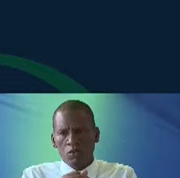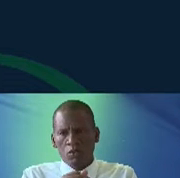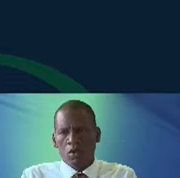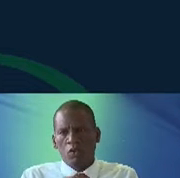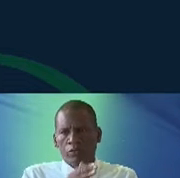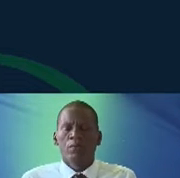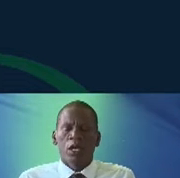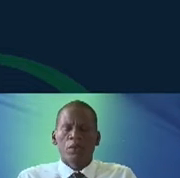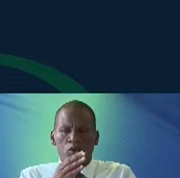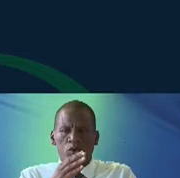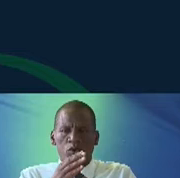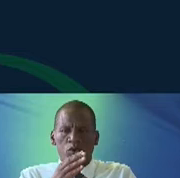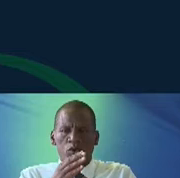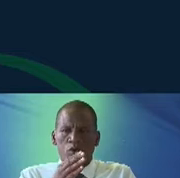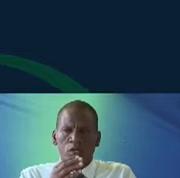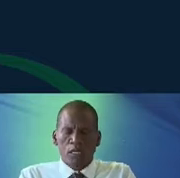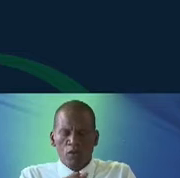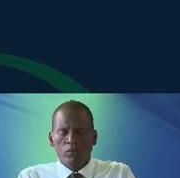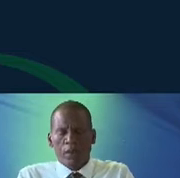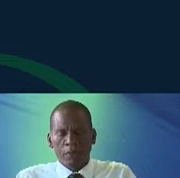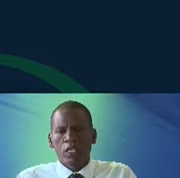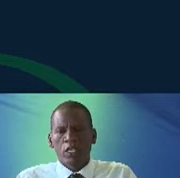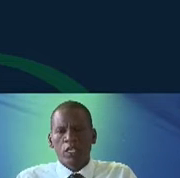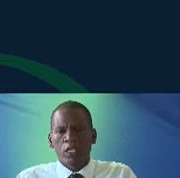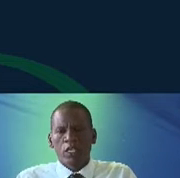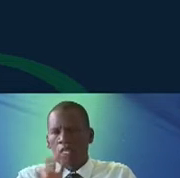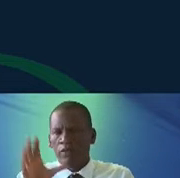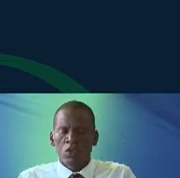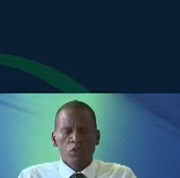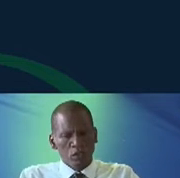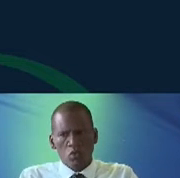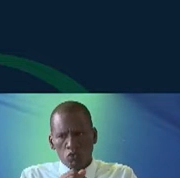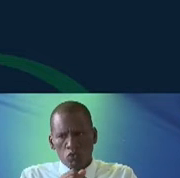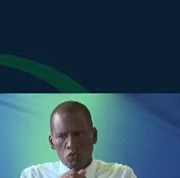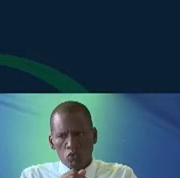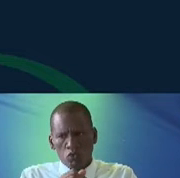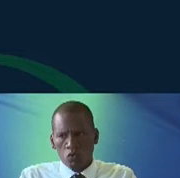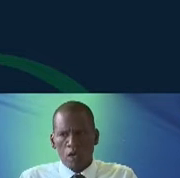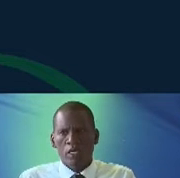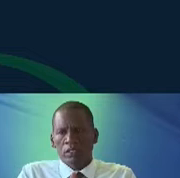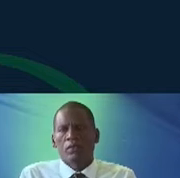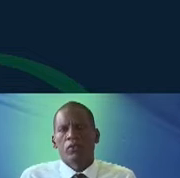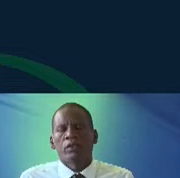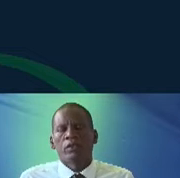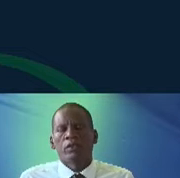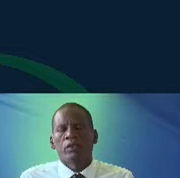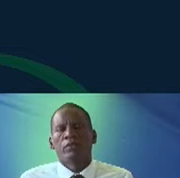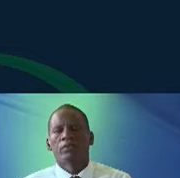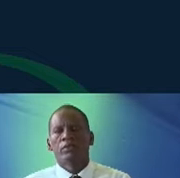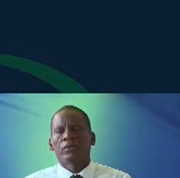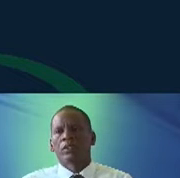some creatives across the continent who, for me, are really doing a phenomenal job at some of this reclamation.